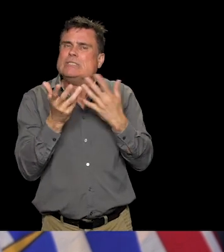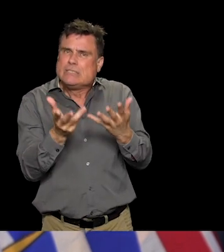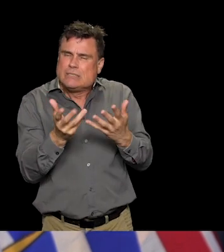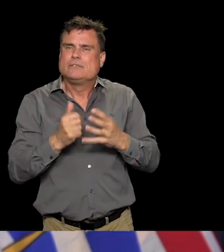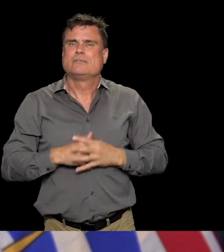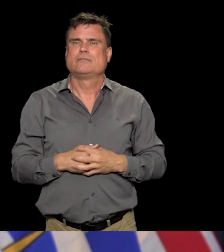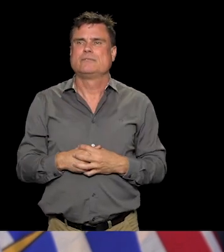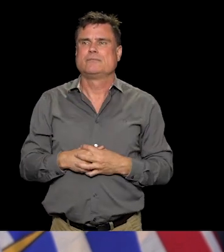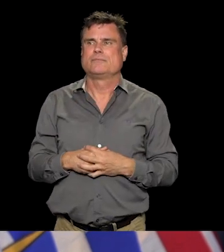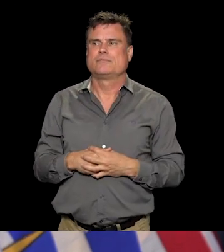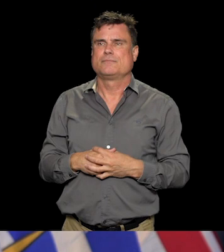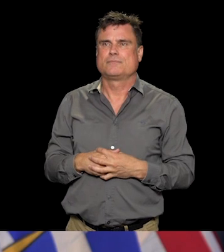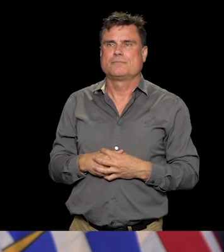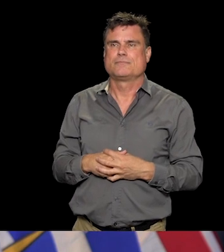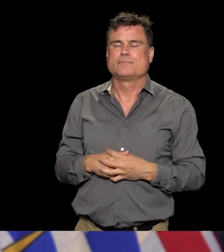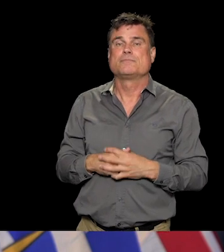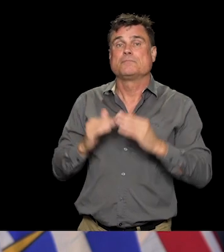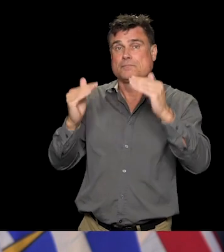Bob Macken, Breaker News.